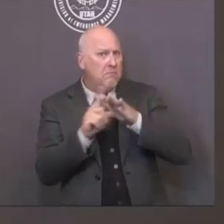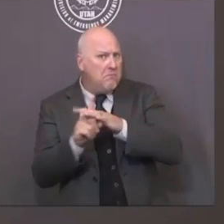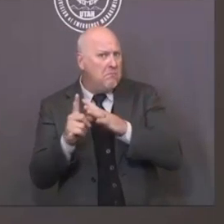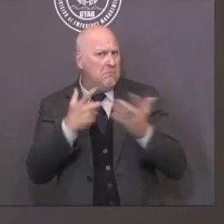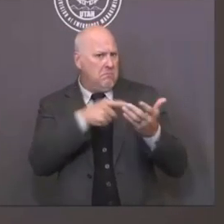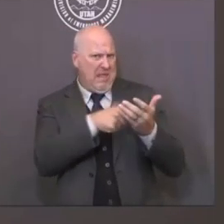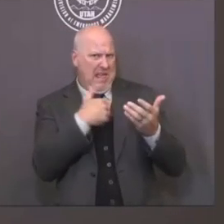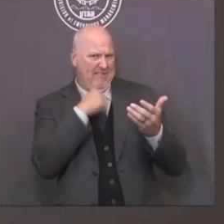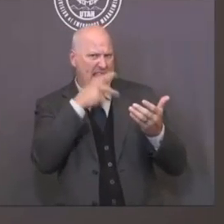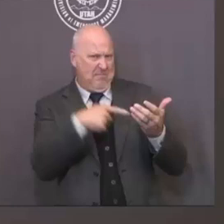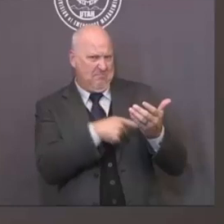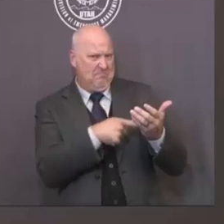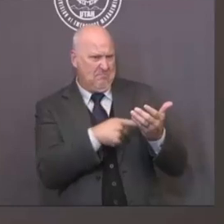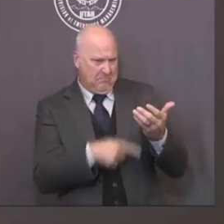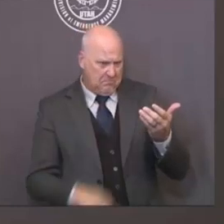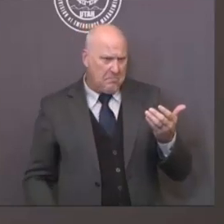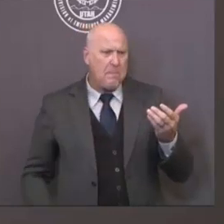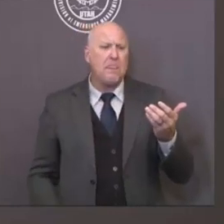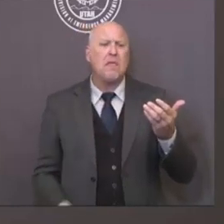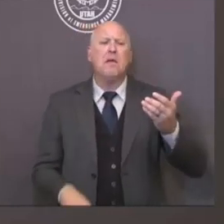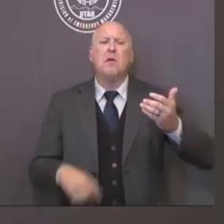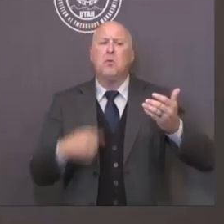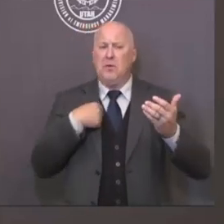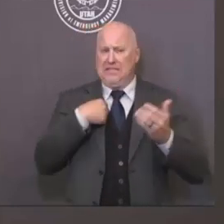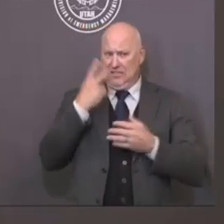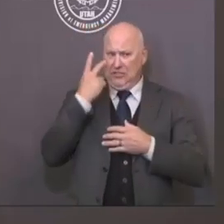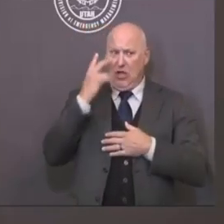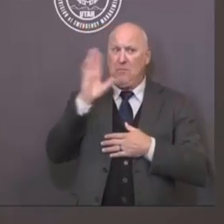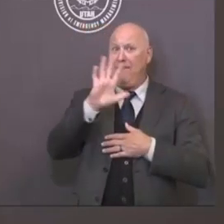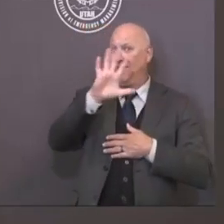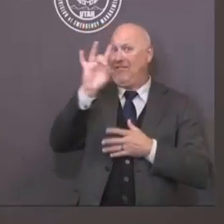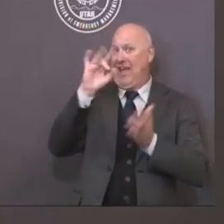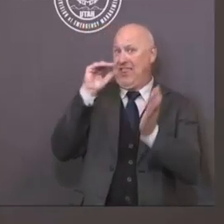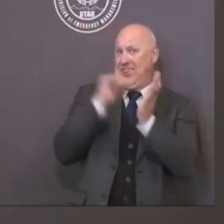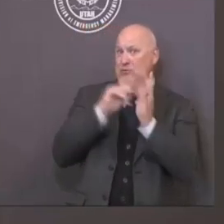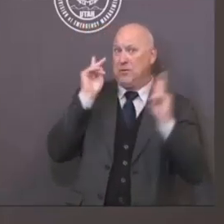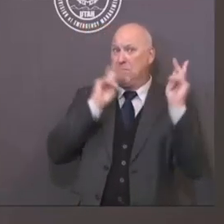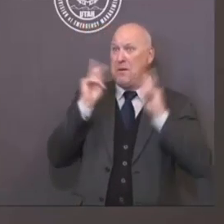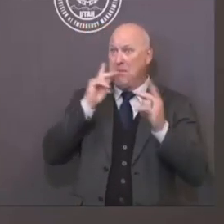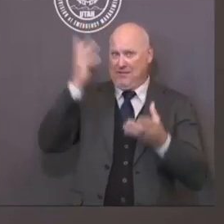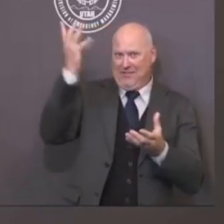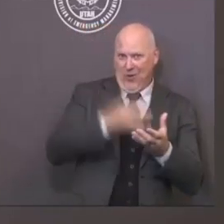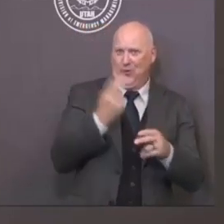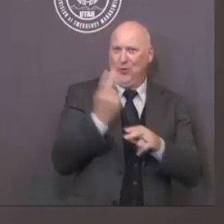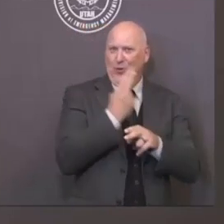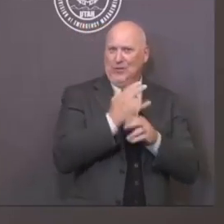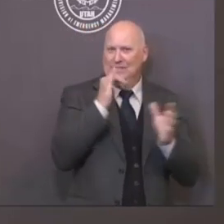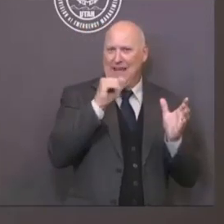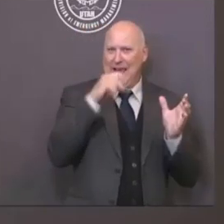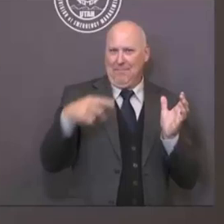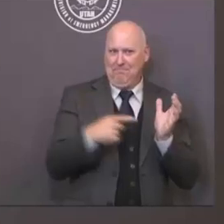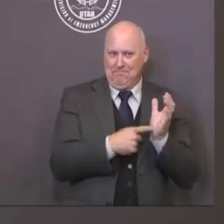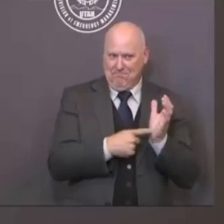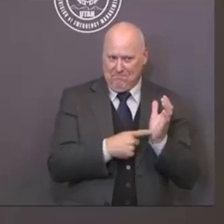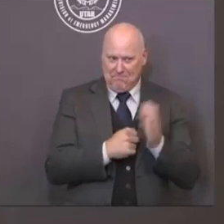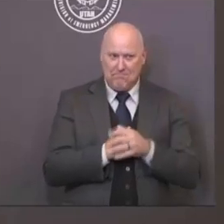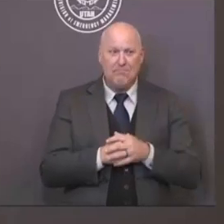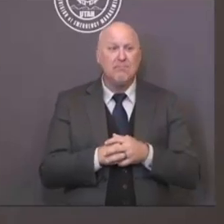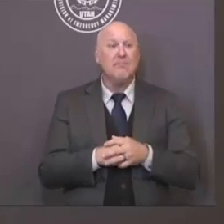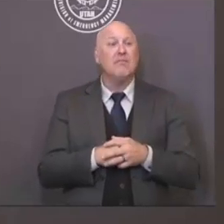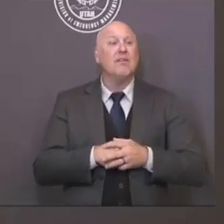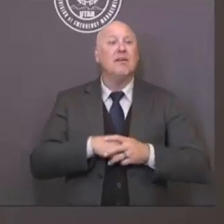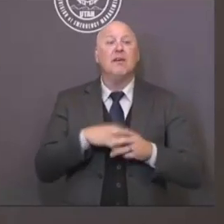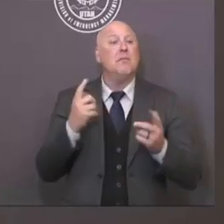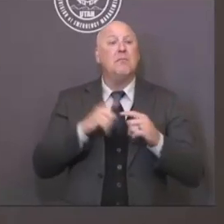We've learned over the course of the past three months that location tracking isn't popular, and as a result, it hasn't really been helpful to our